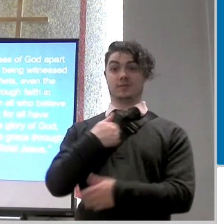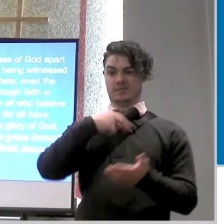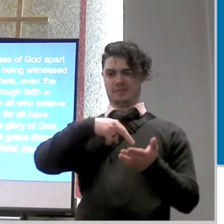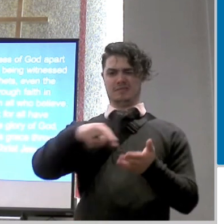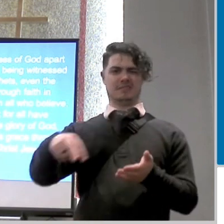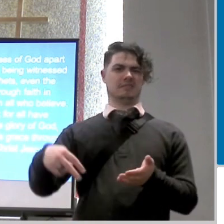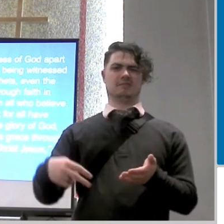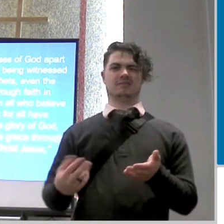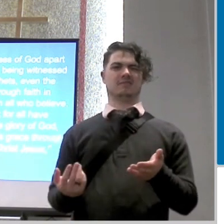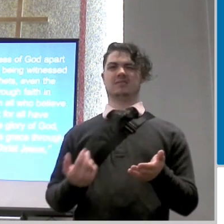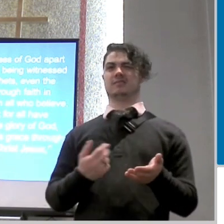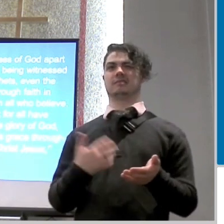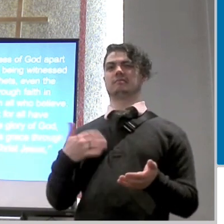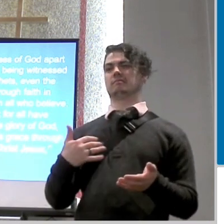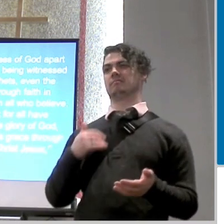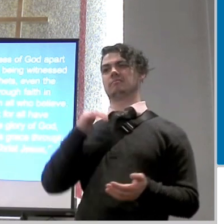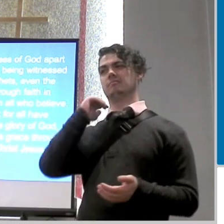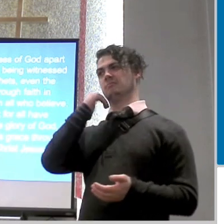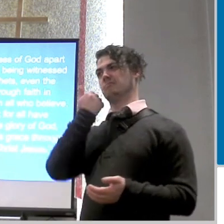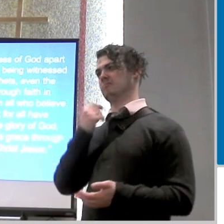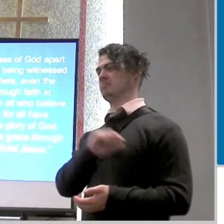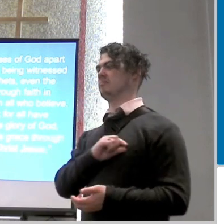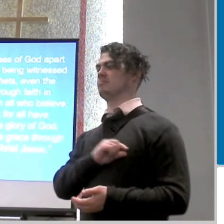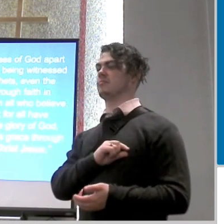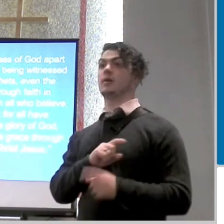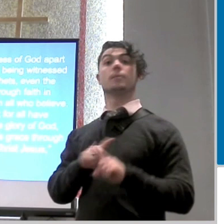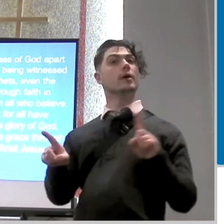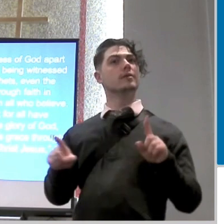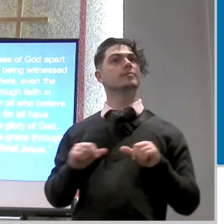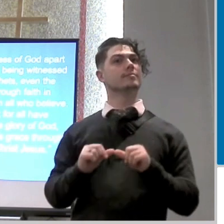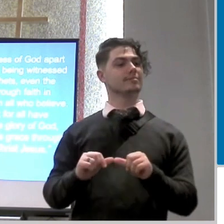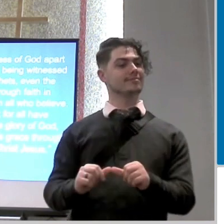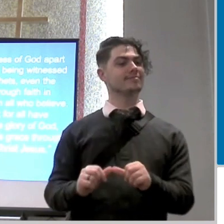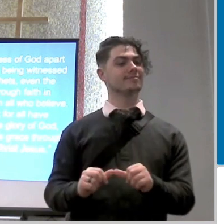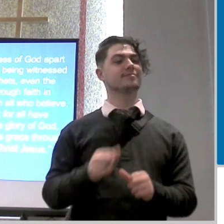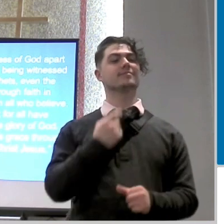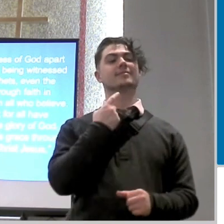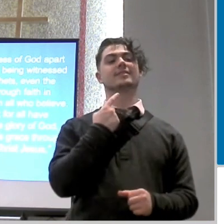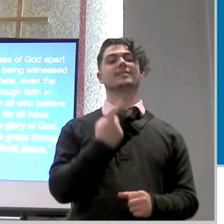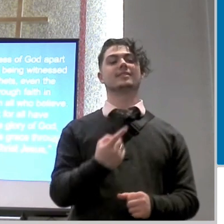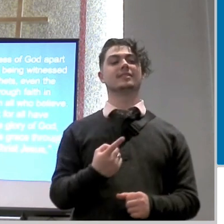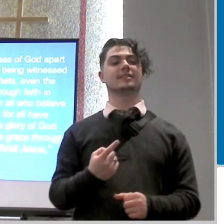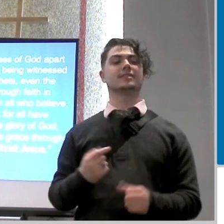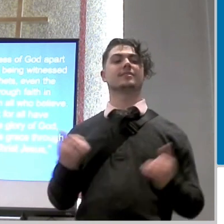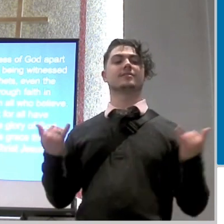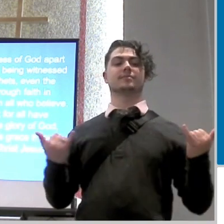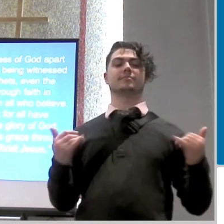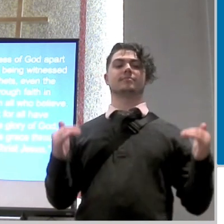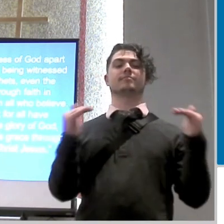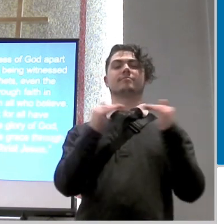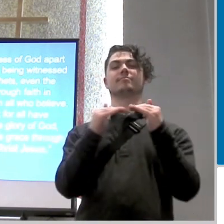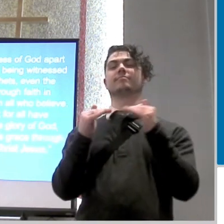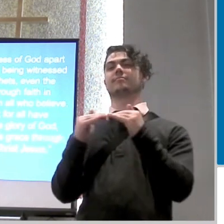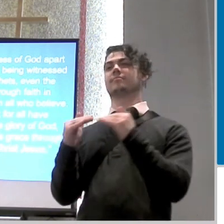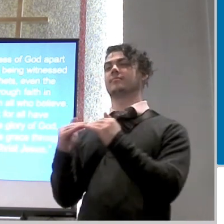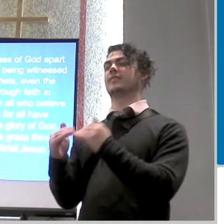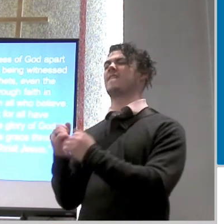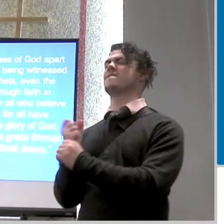man what was me right but it continues he says here being justified